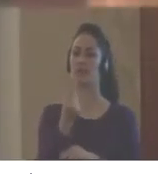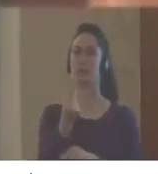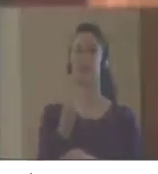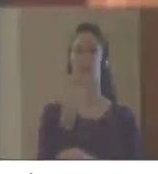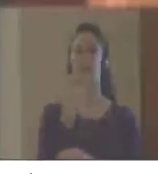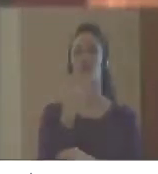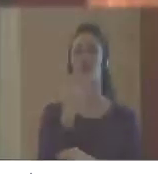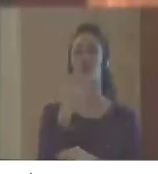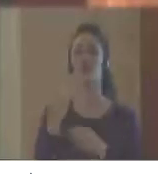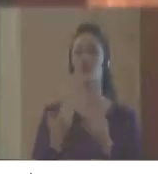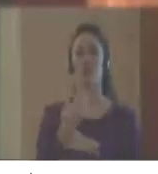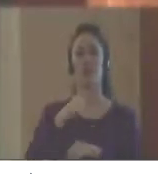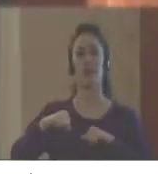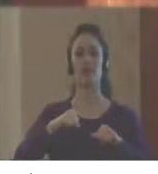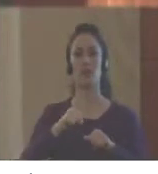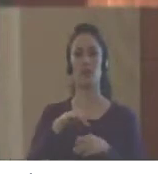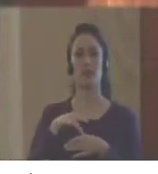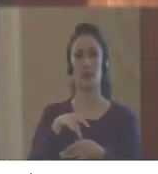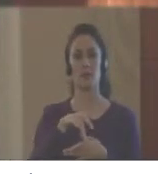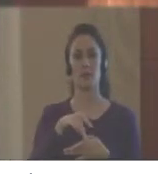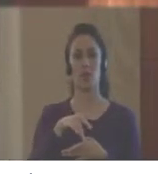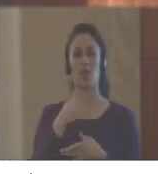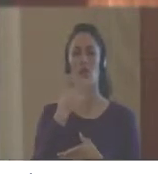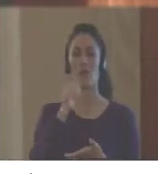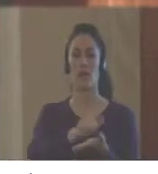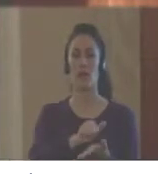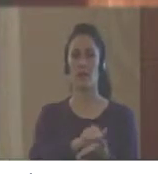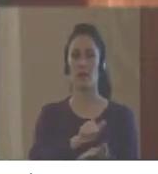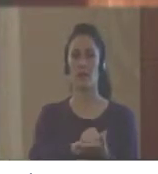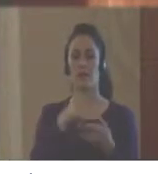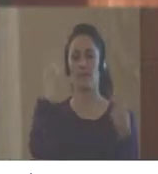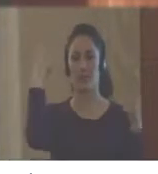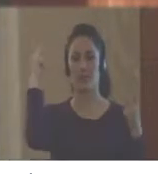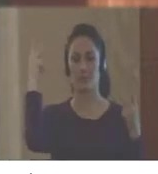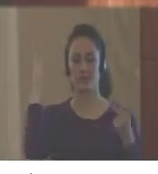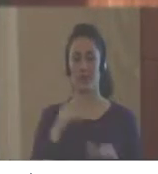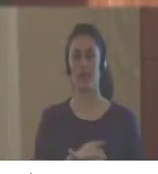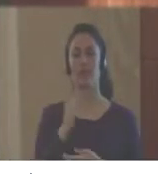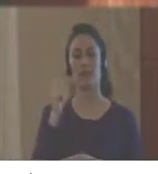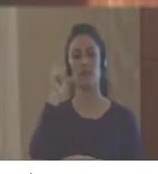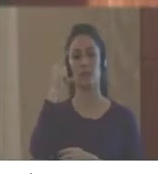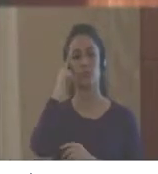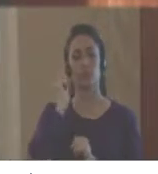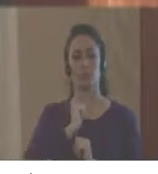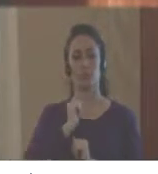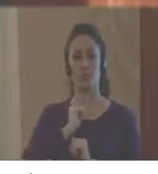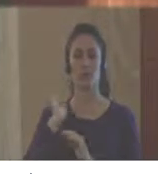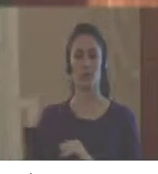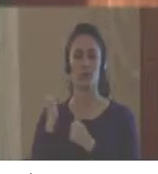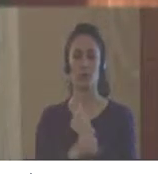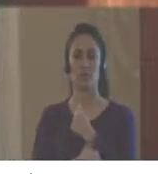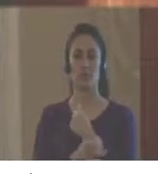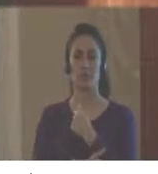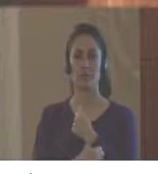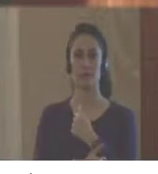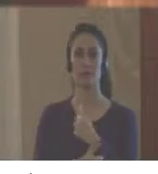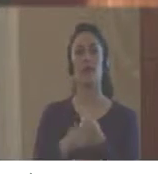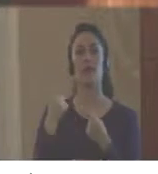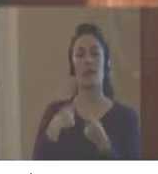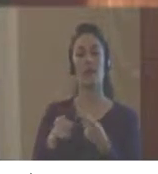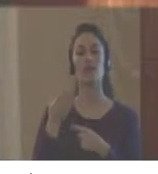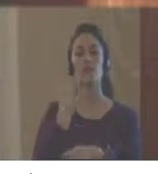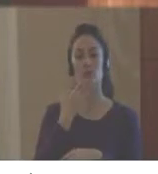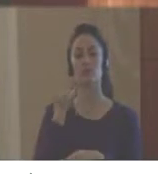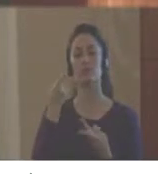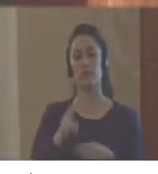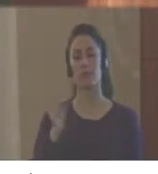inserting the risk management in the political agenda of the government, it was being mentioned, and of the country